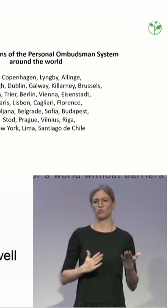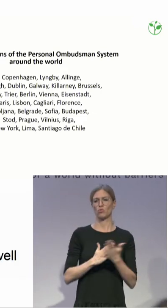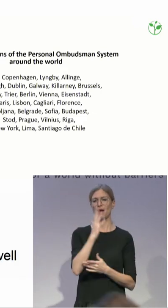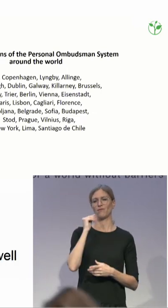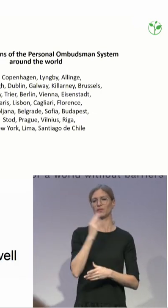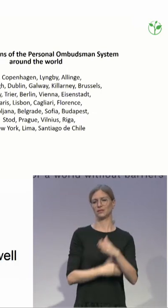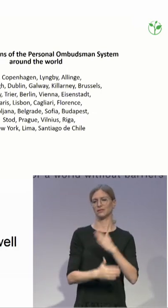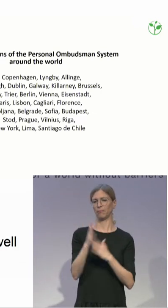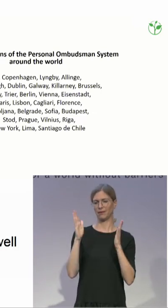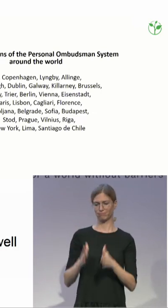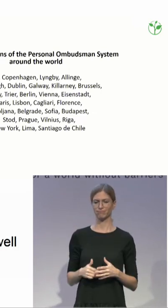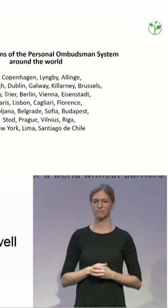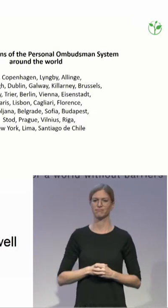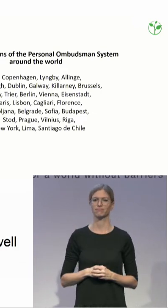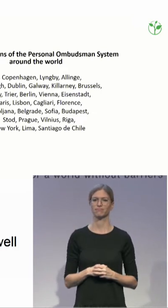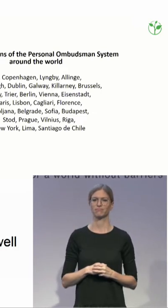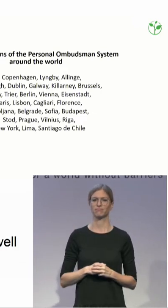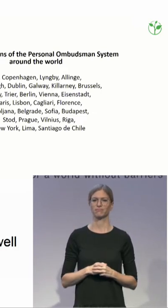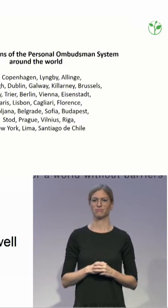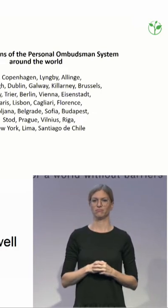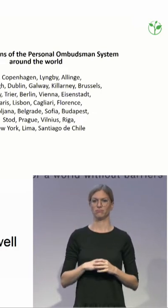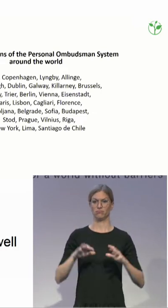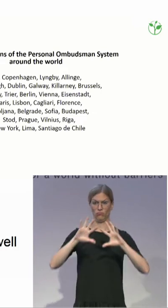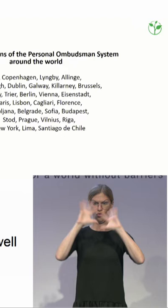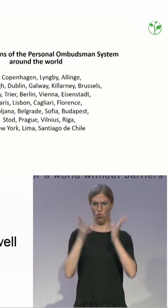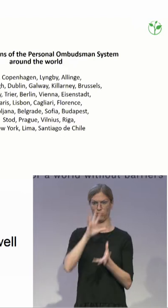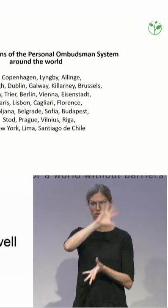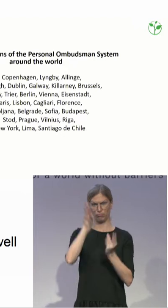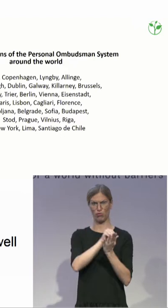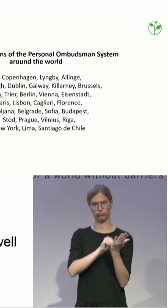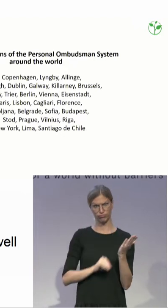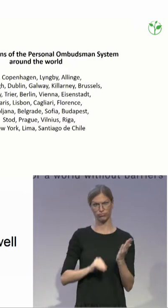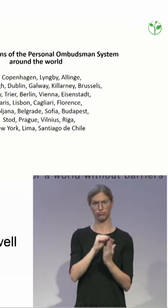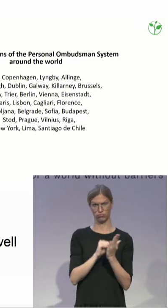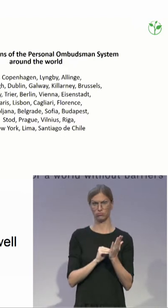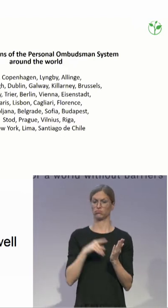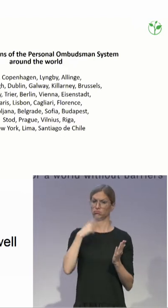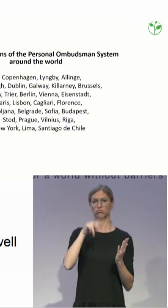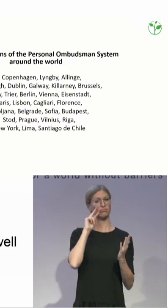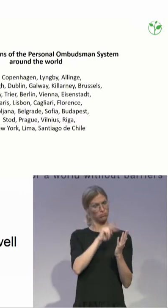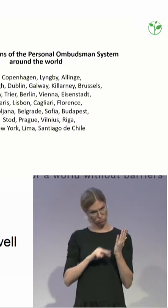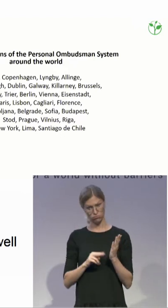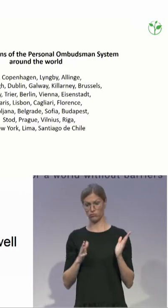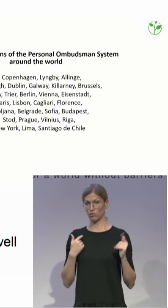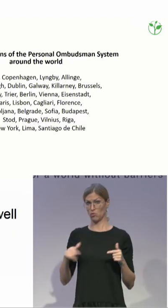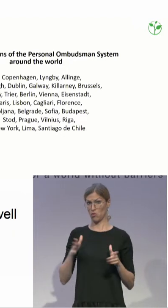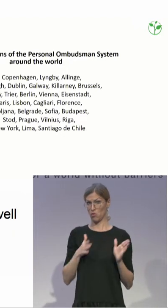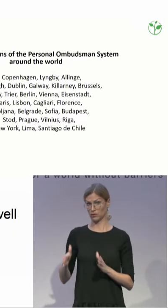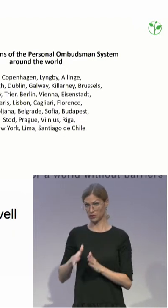example, presented in the World Report on Disability published by the World Health Organisation and the World Bank in 2011.